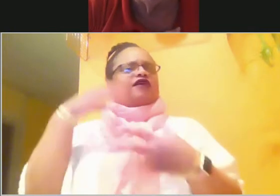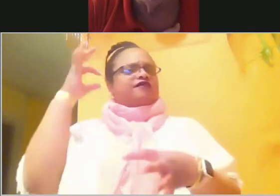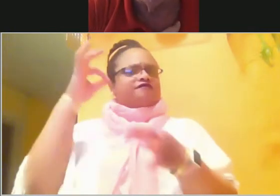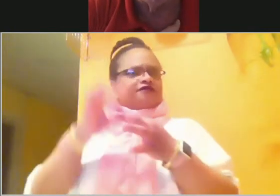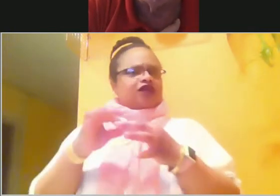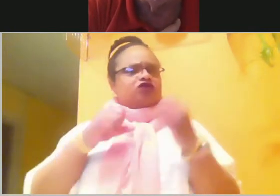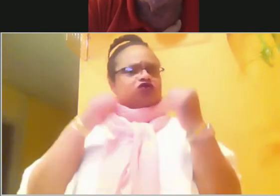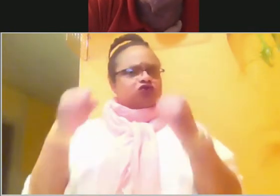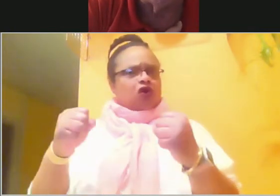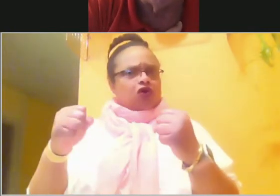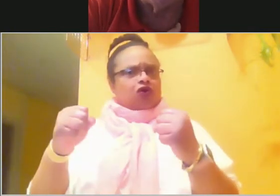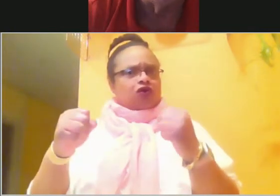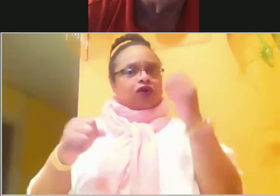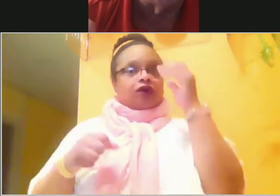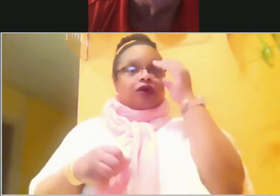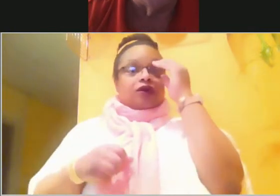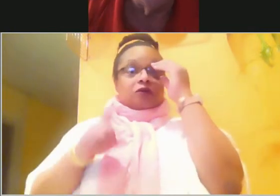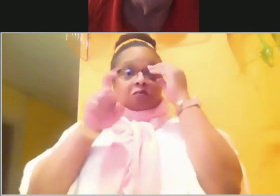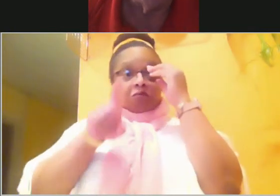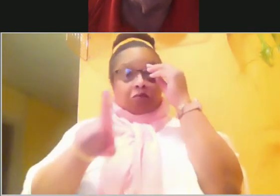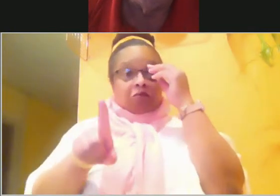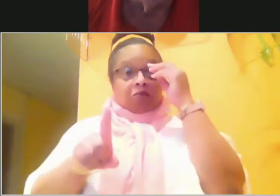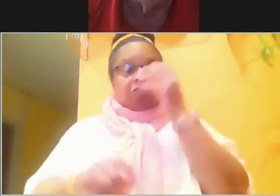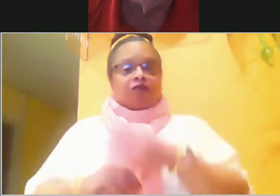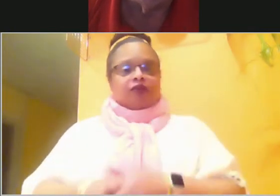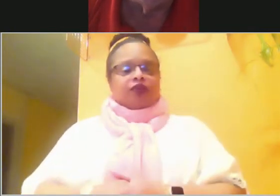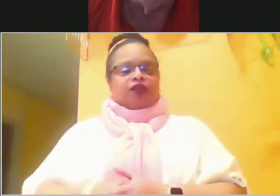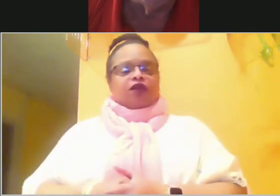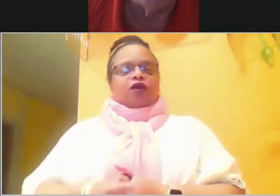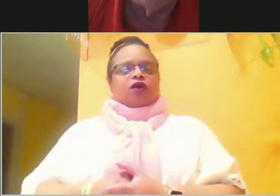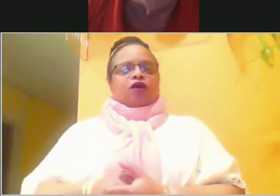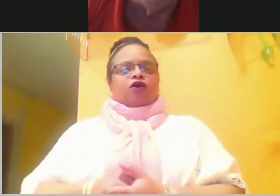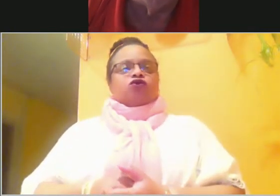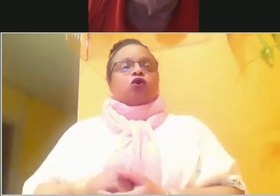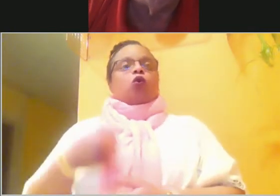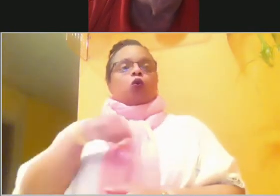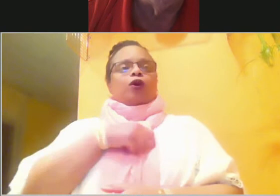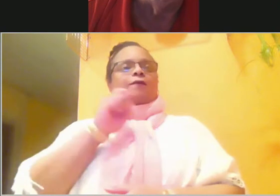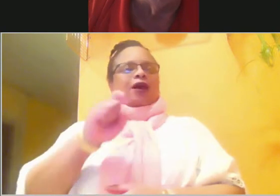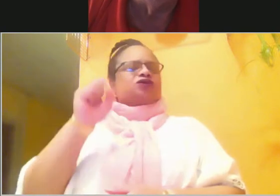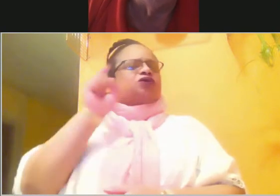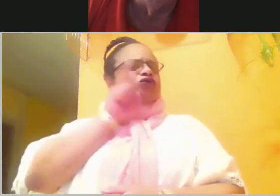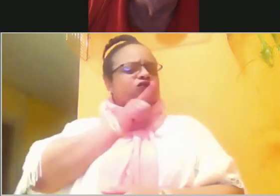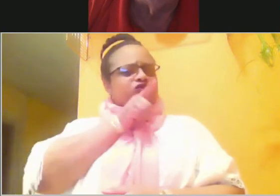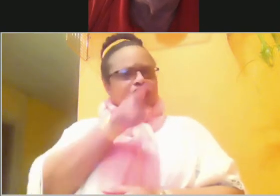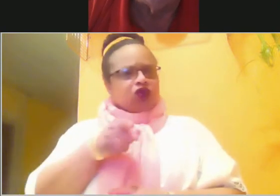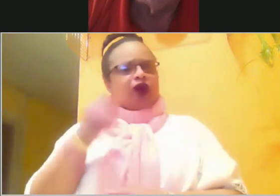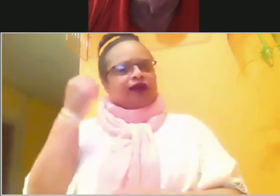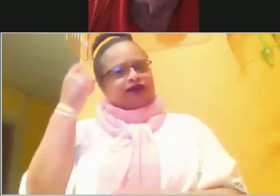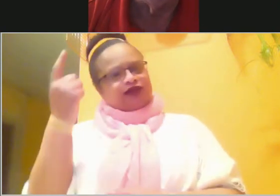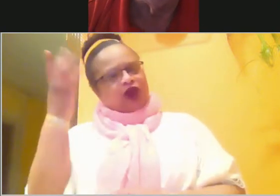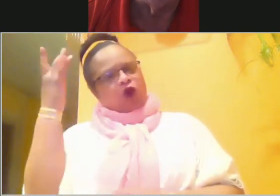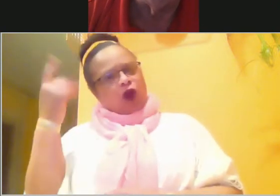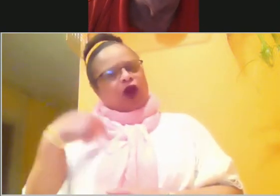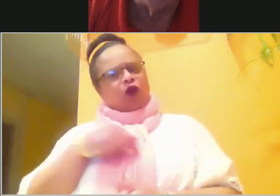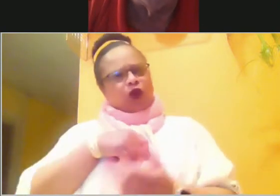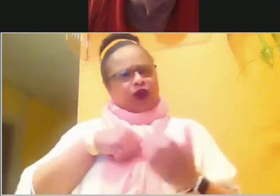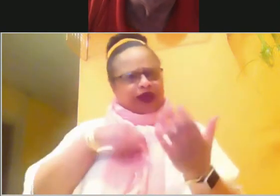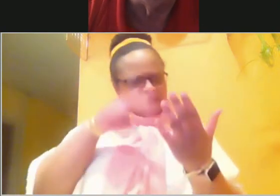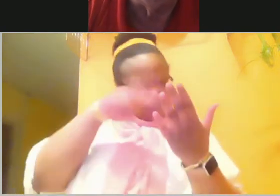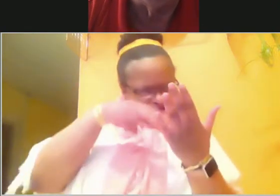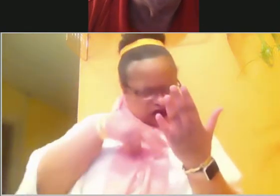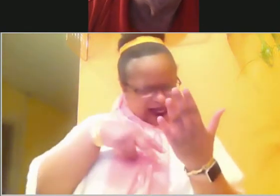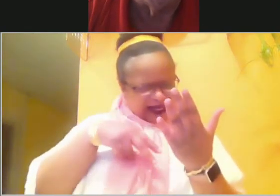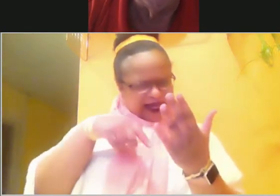about what's going on in the world around us? You know, we have to really understand why we're going over the Bible and the